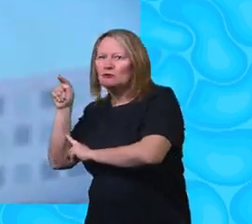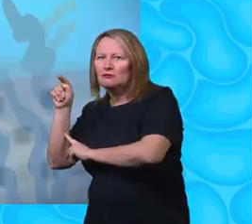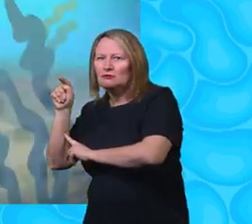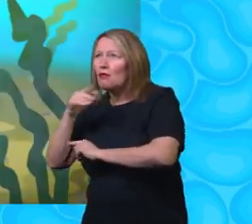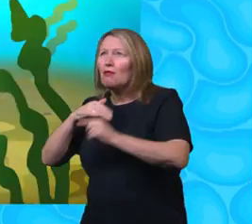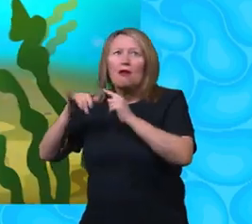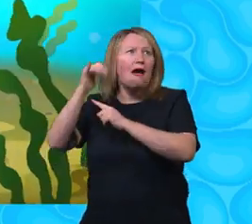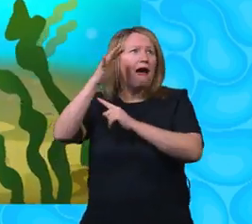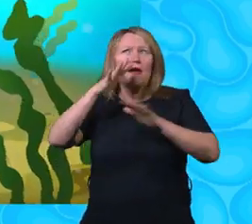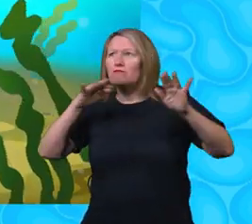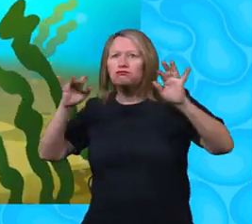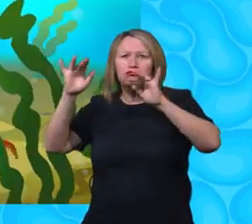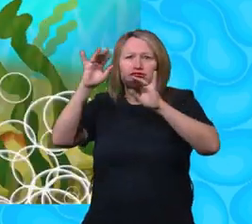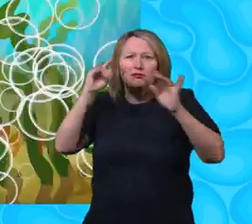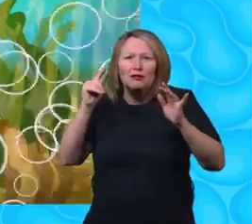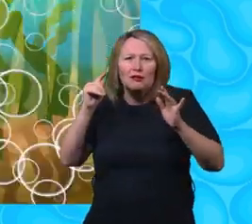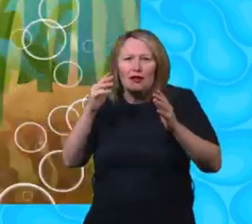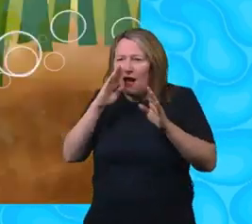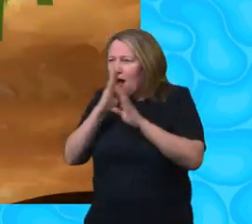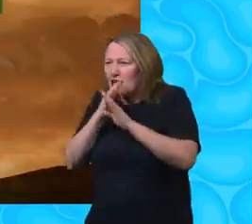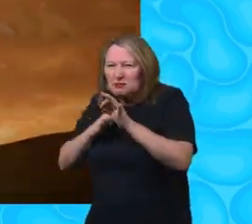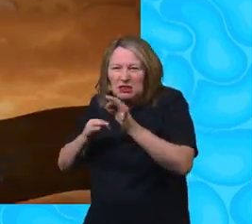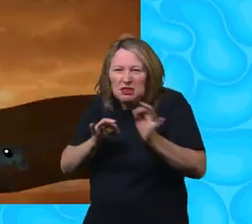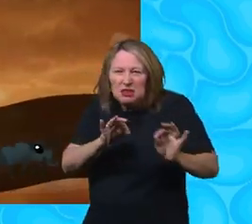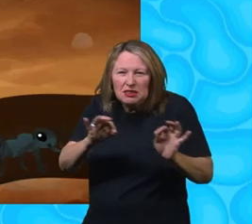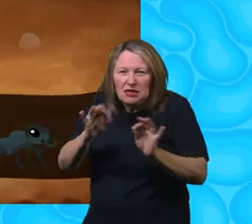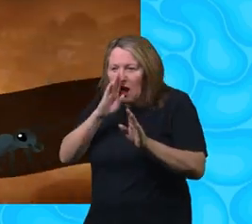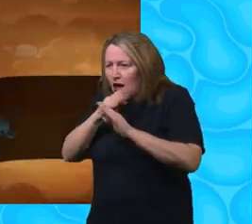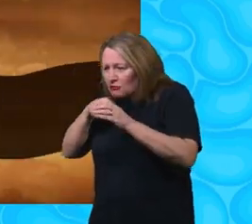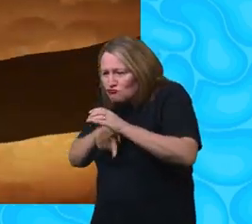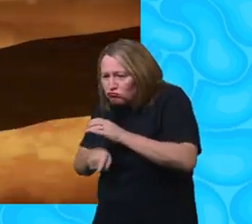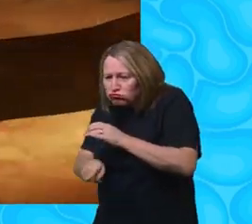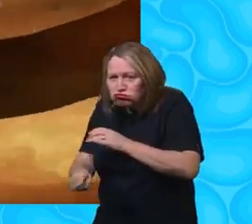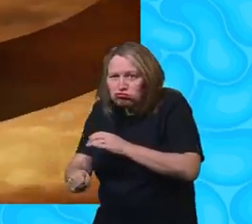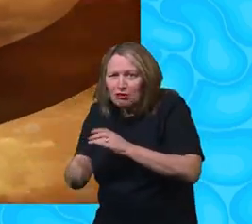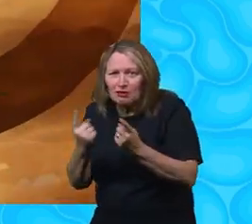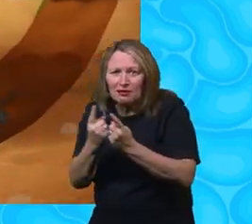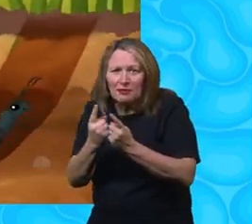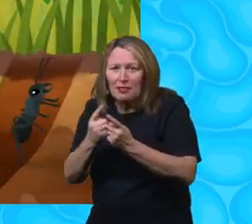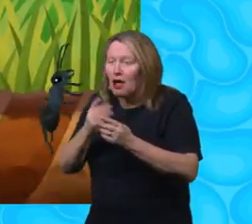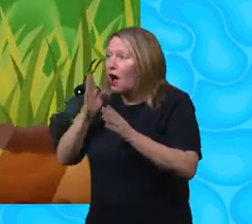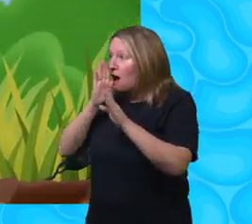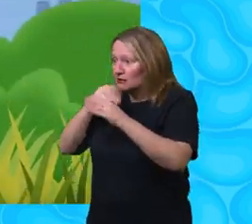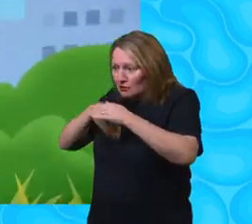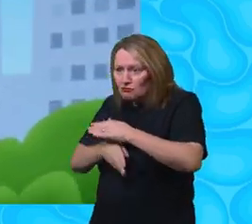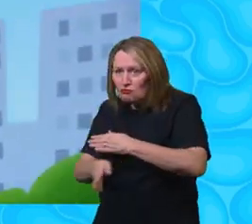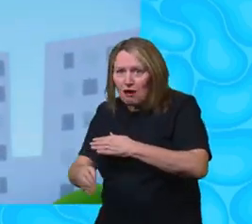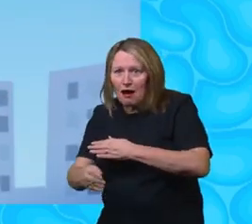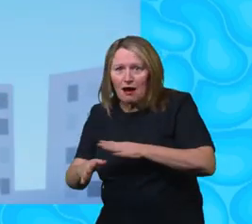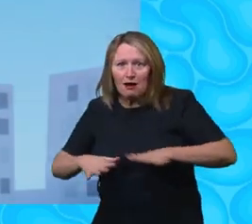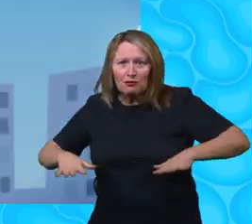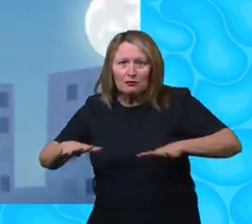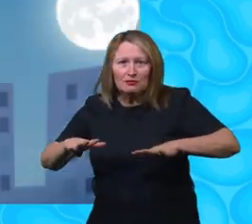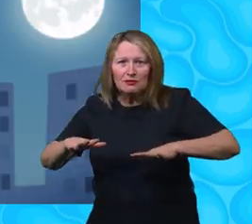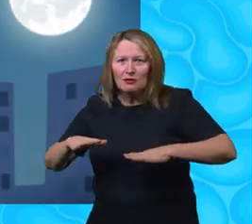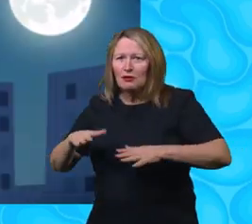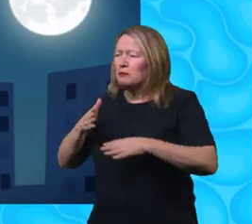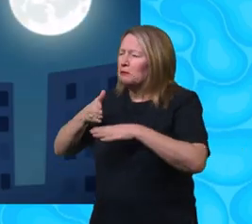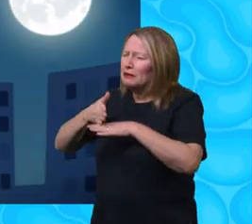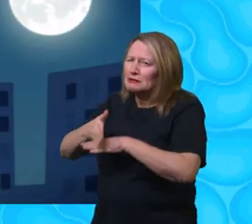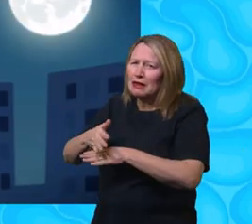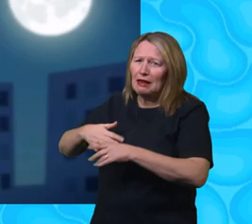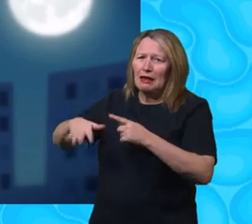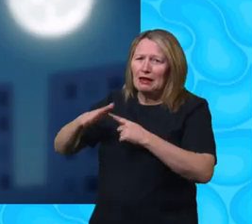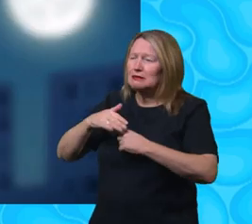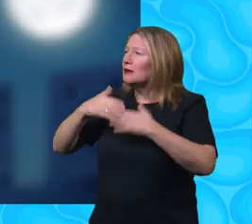around. They're hiding in rock pools, they're under the ground. So busy working day and night.